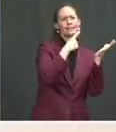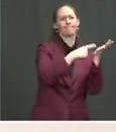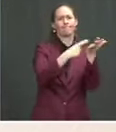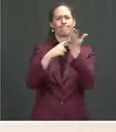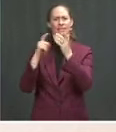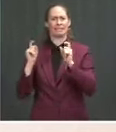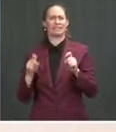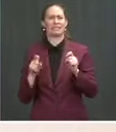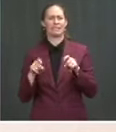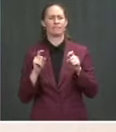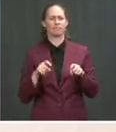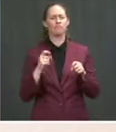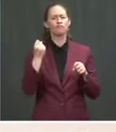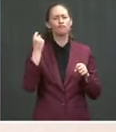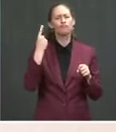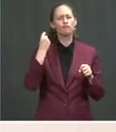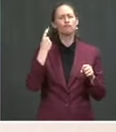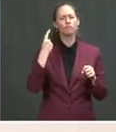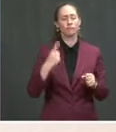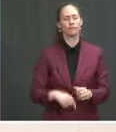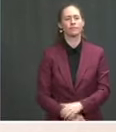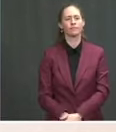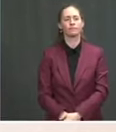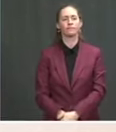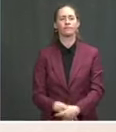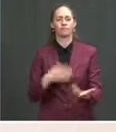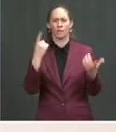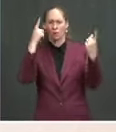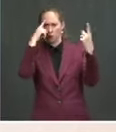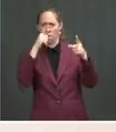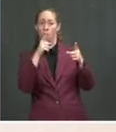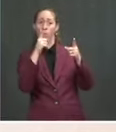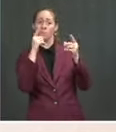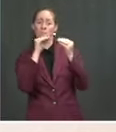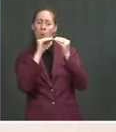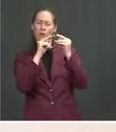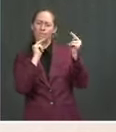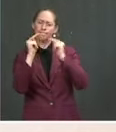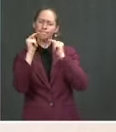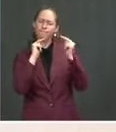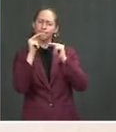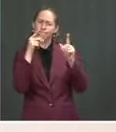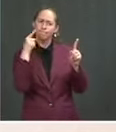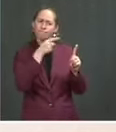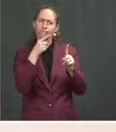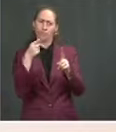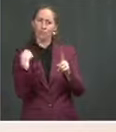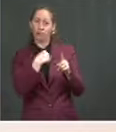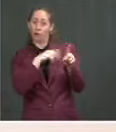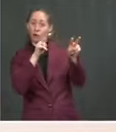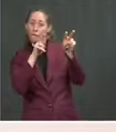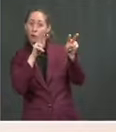that. But our focus remains on these negotiations that we look forward to continuing to participate in. very much. Thank you. Thank